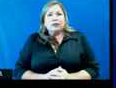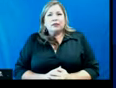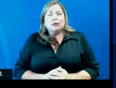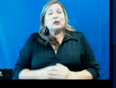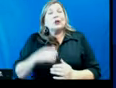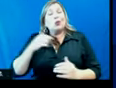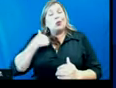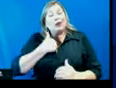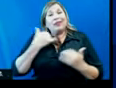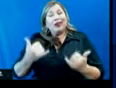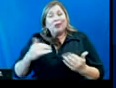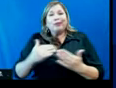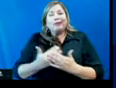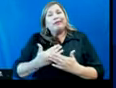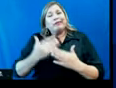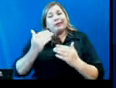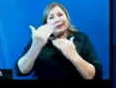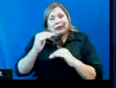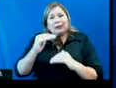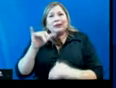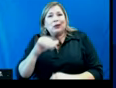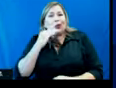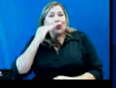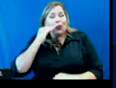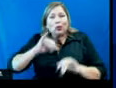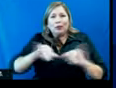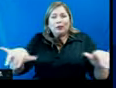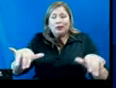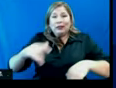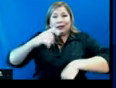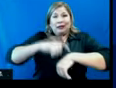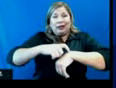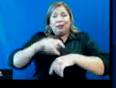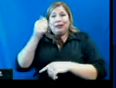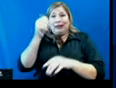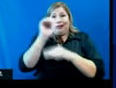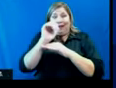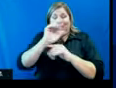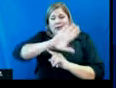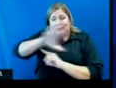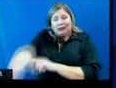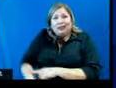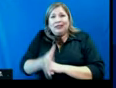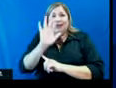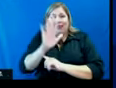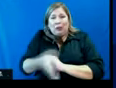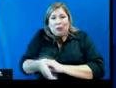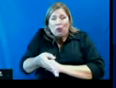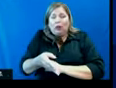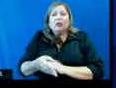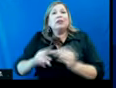-at-home order, that people are home by 10 and stay home until 5 a.m. This means that many essential